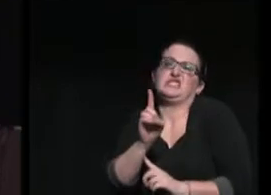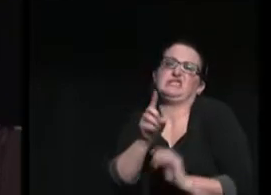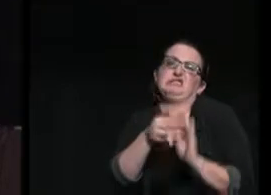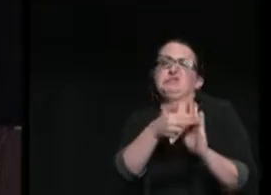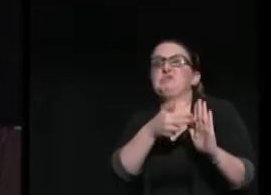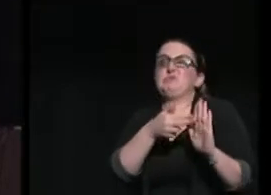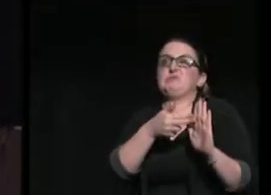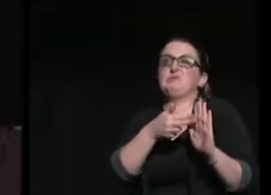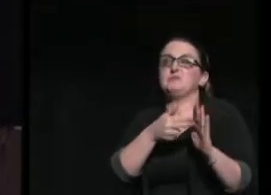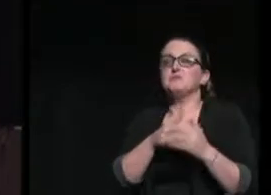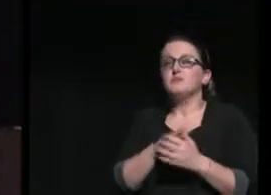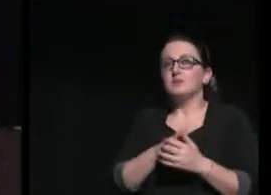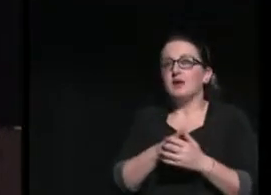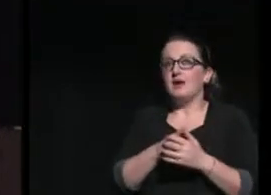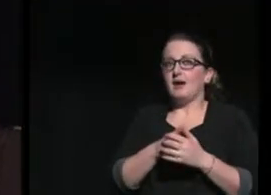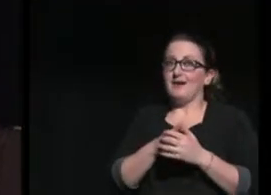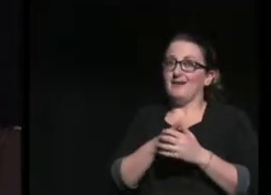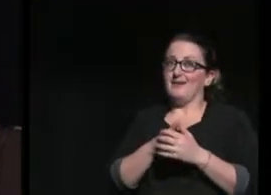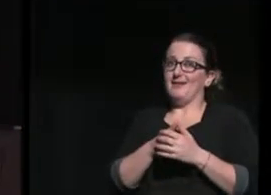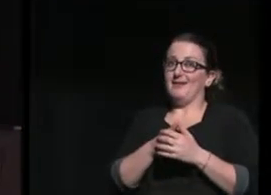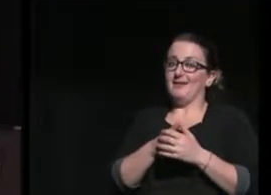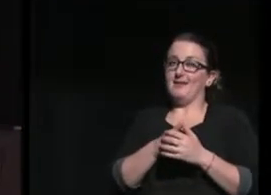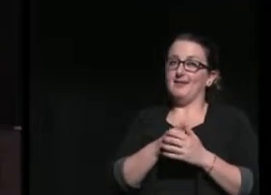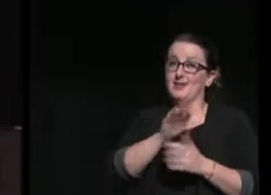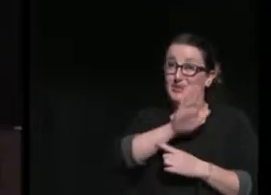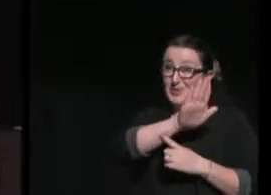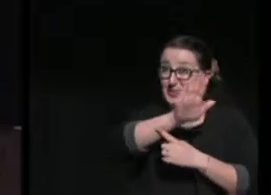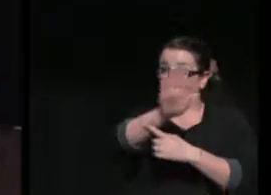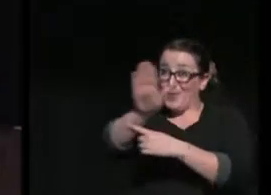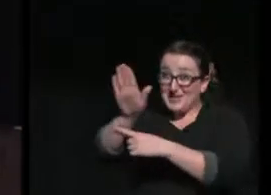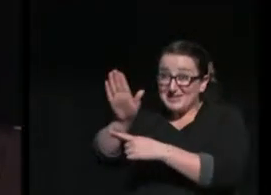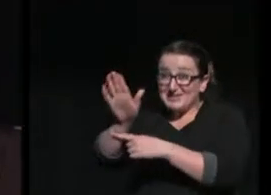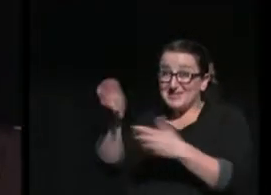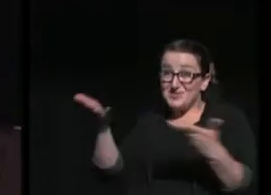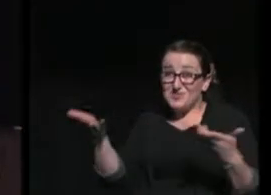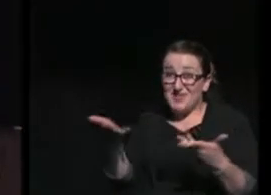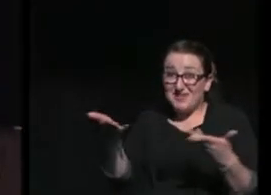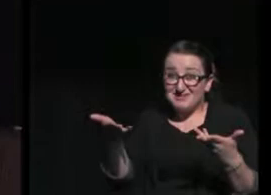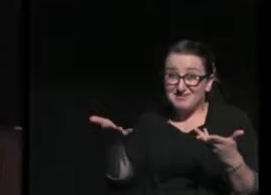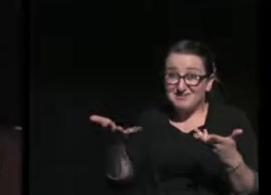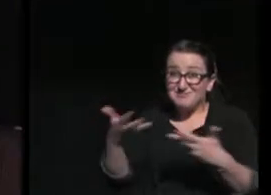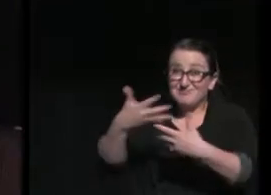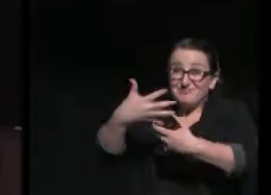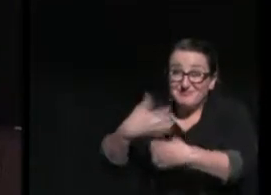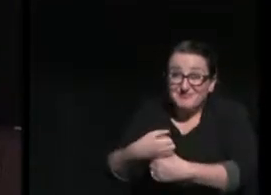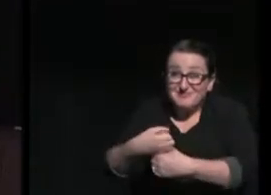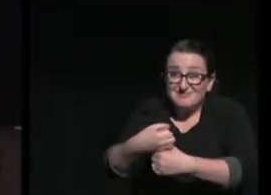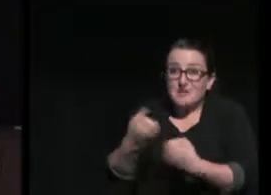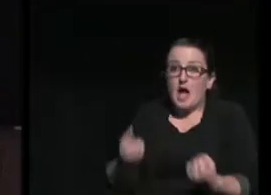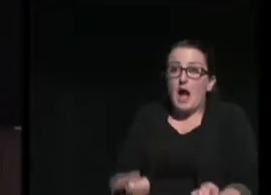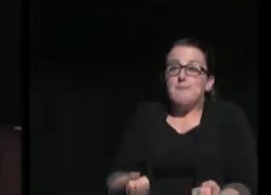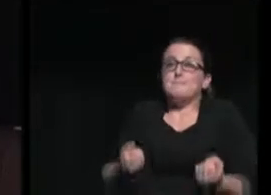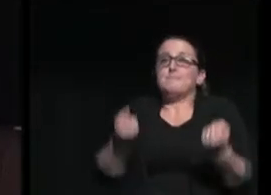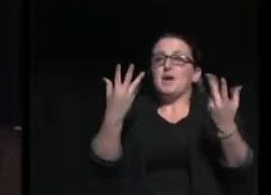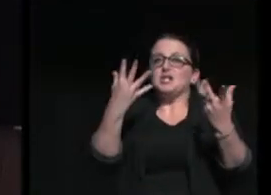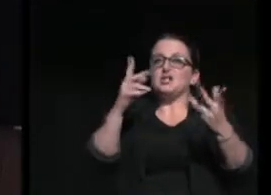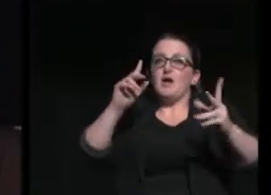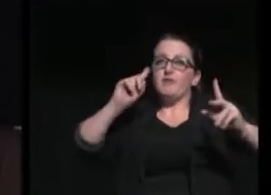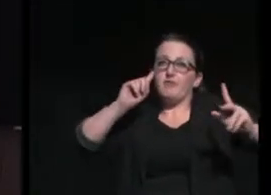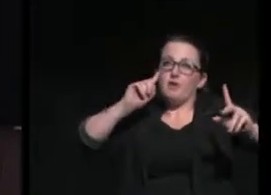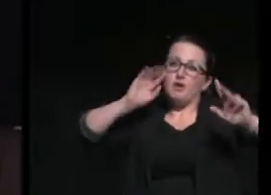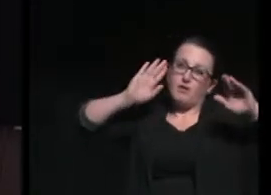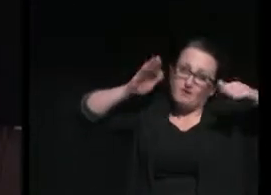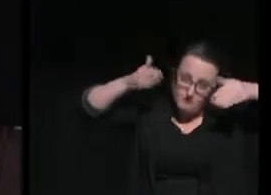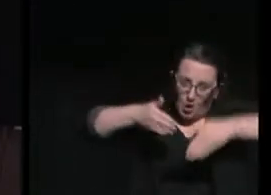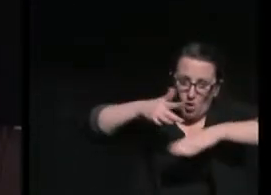In its crassest form, yours is shorthanded as a bunch of glued-to-the-phone, selfie